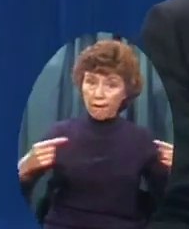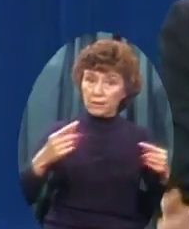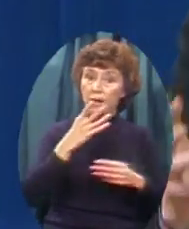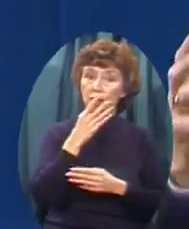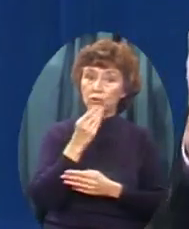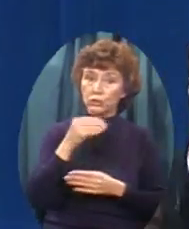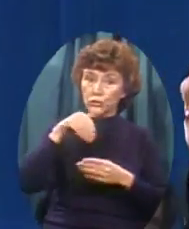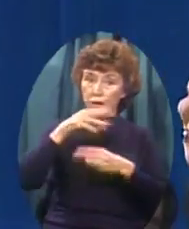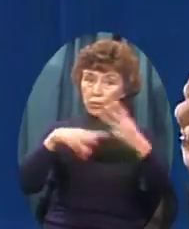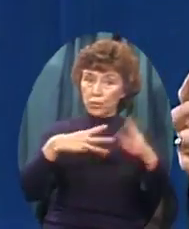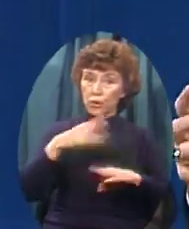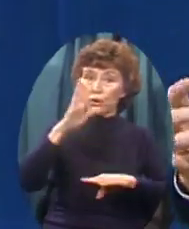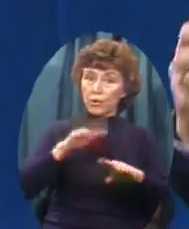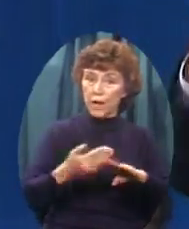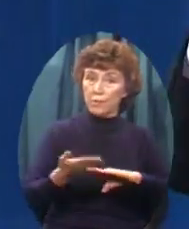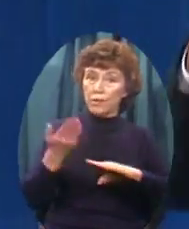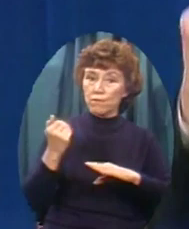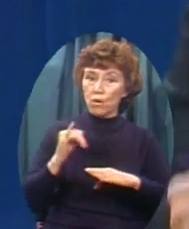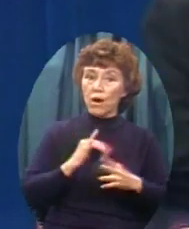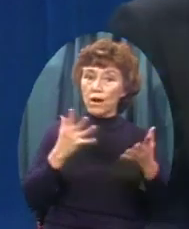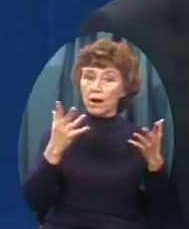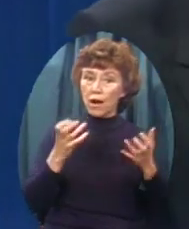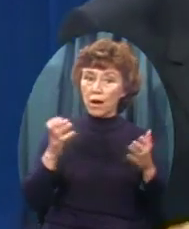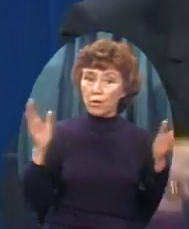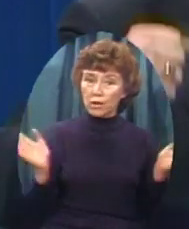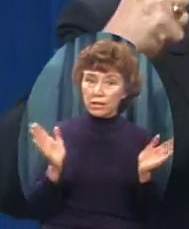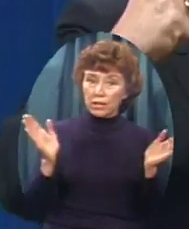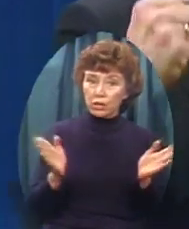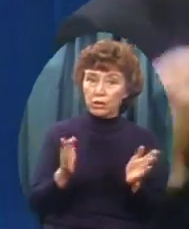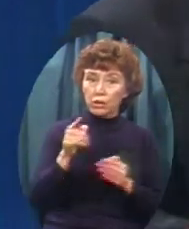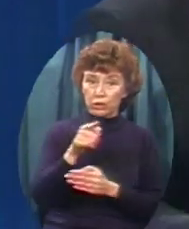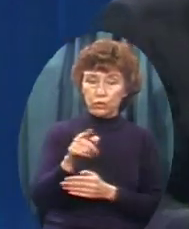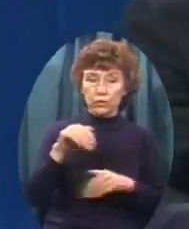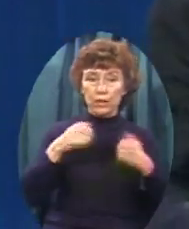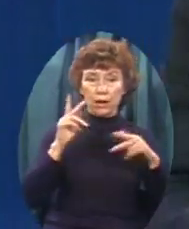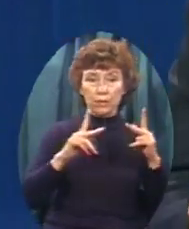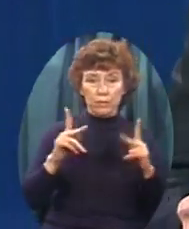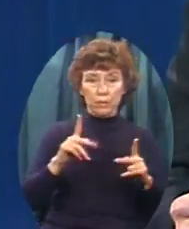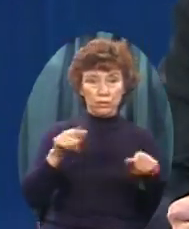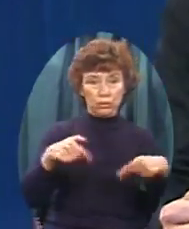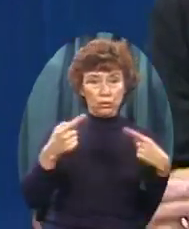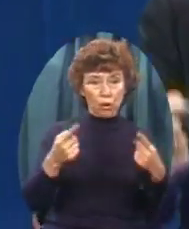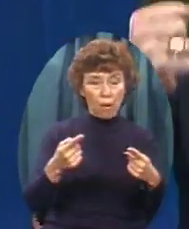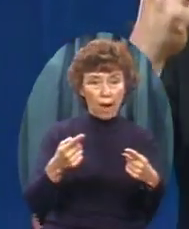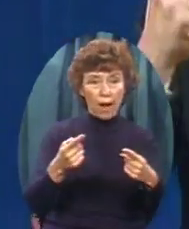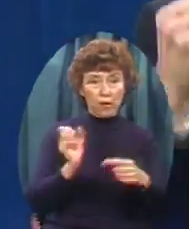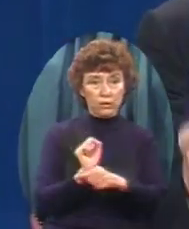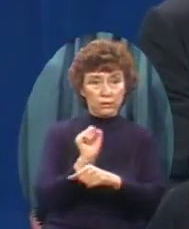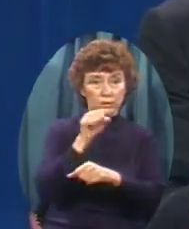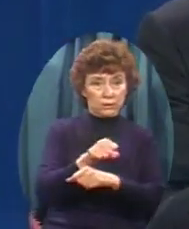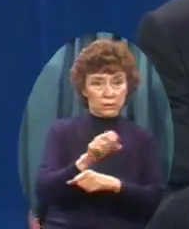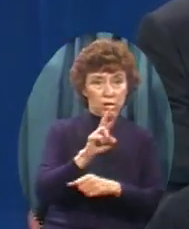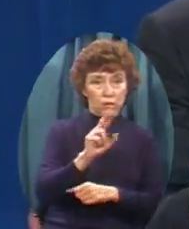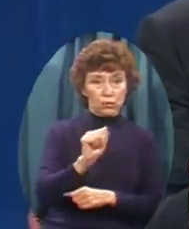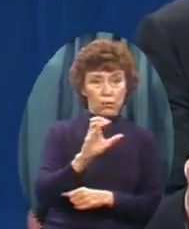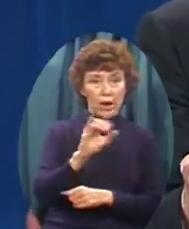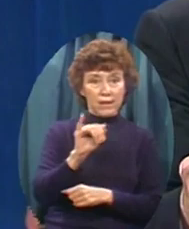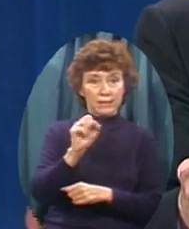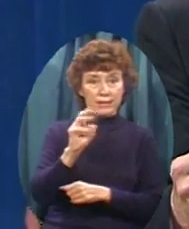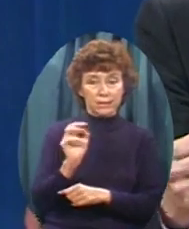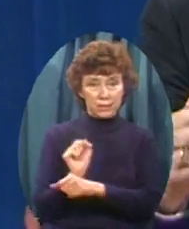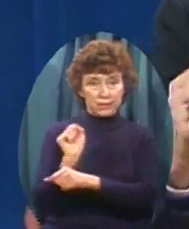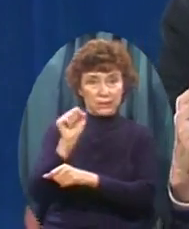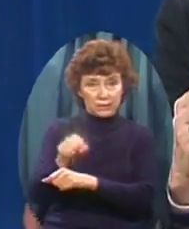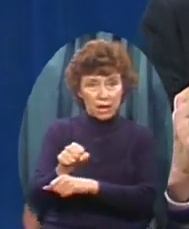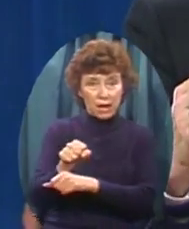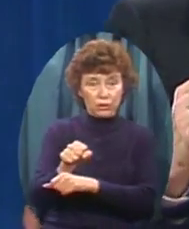And I want to challenge you To go out And stamp out racism And stamp out anti-Semitism And stamp out All of these